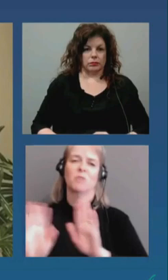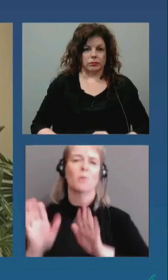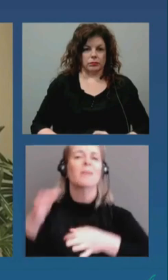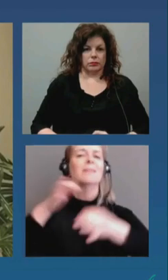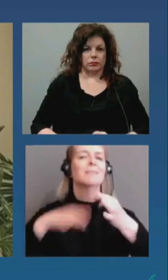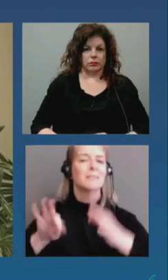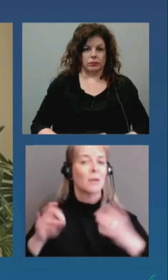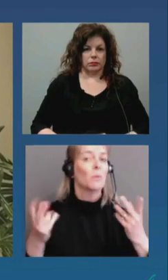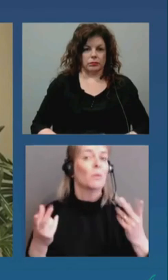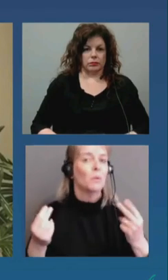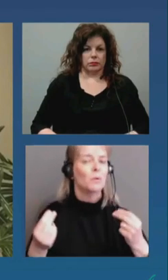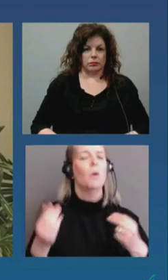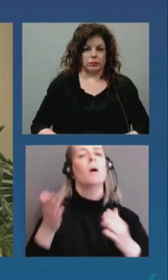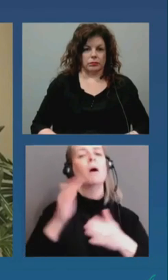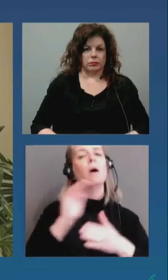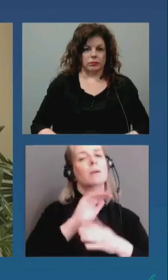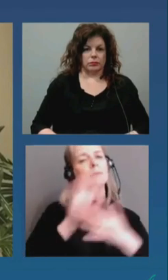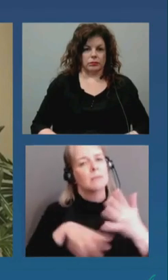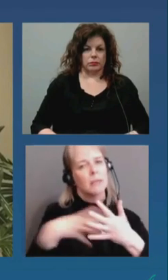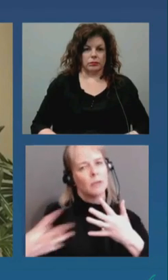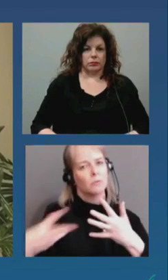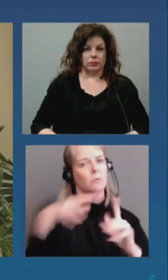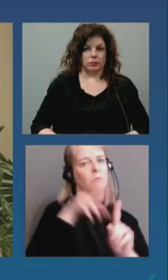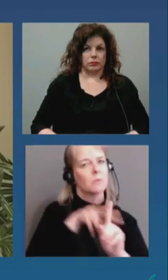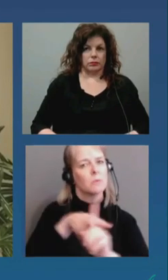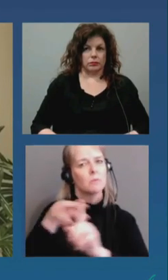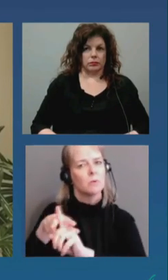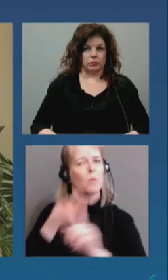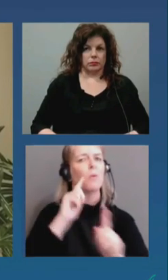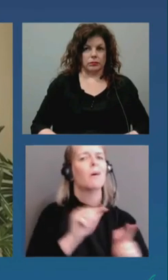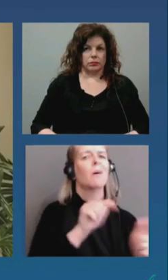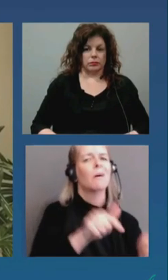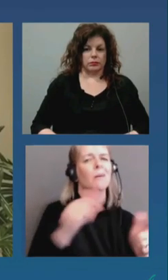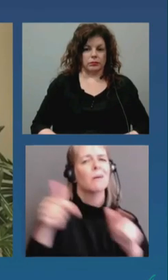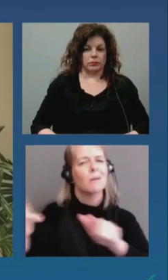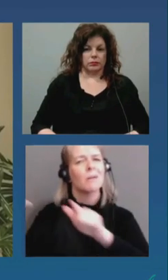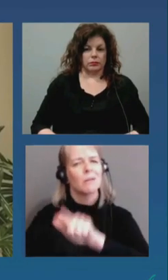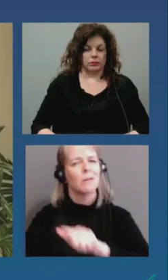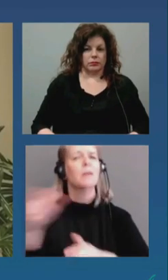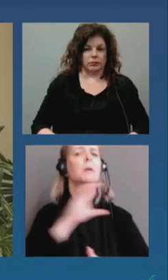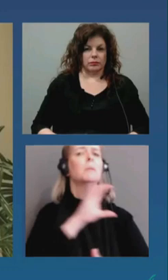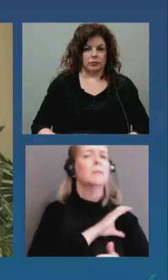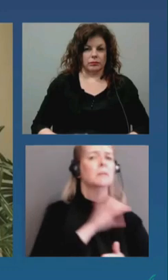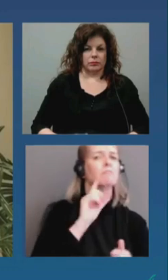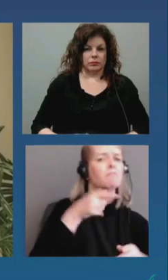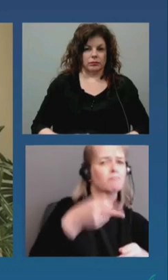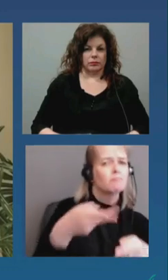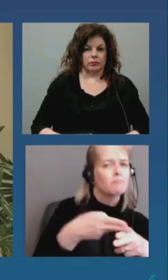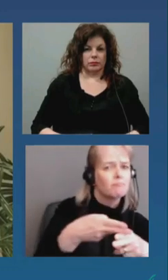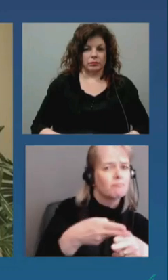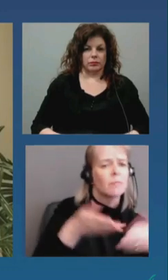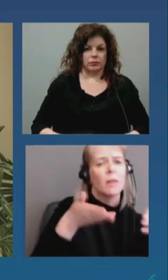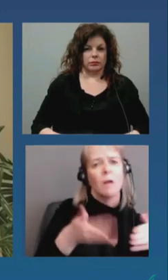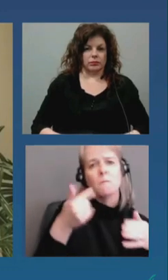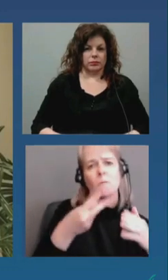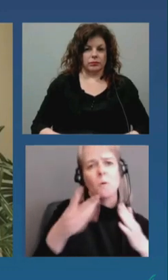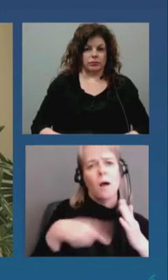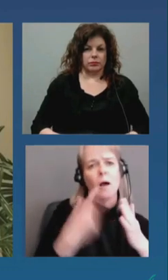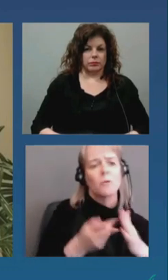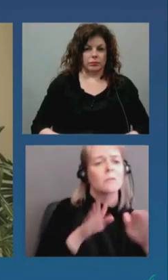the city of Ottawa, inter-provincial crossings on a daily basis until the expiry of the provincial order.